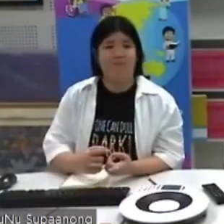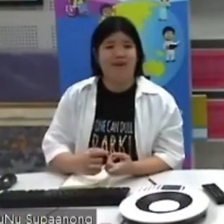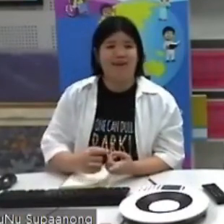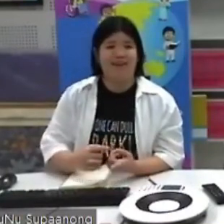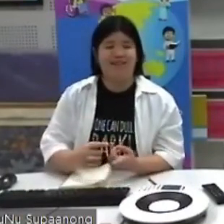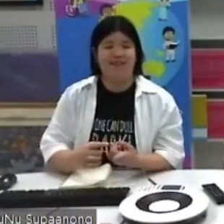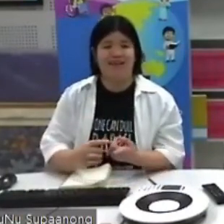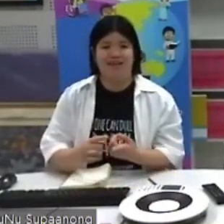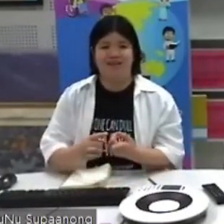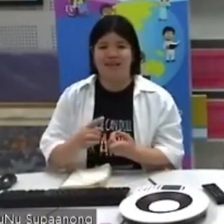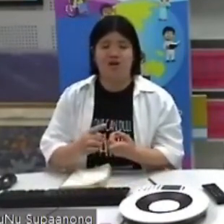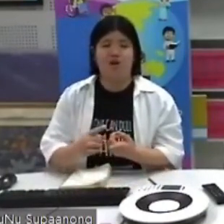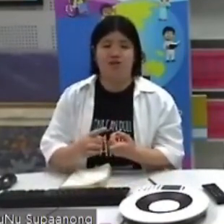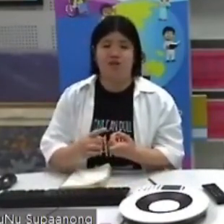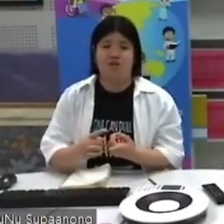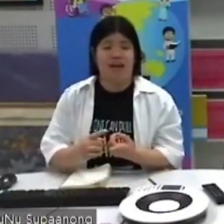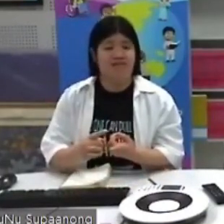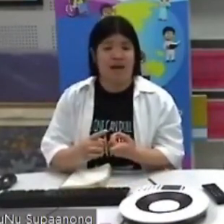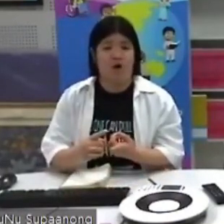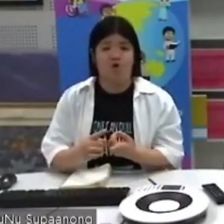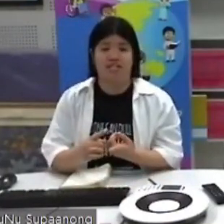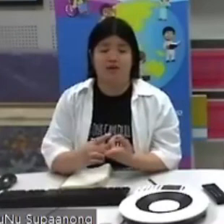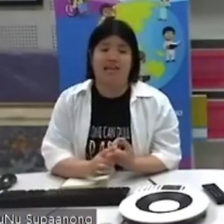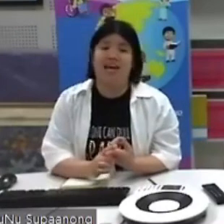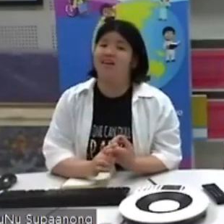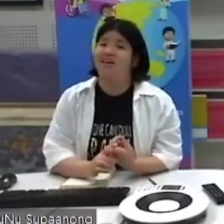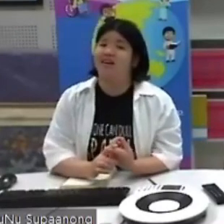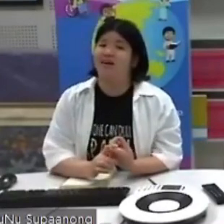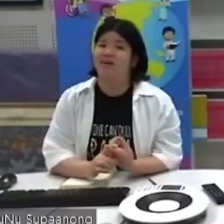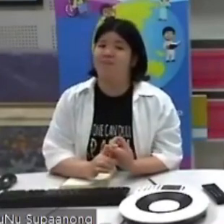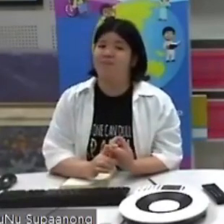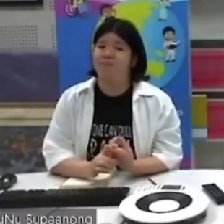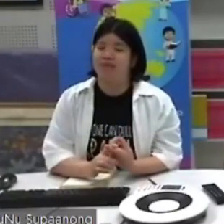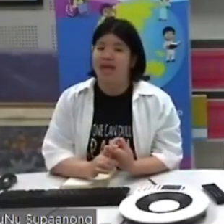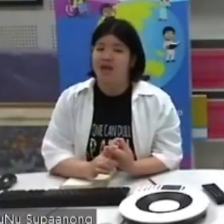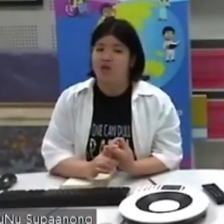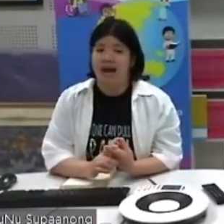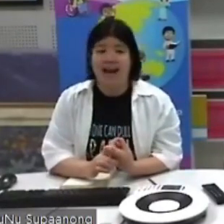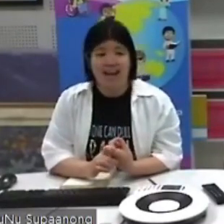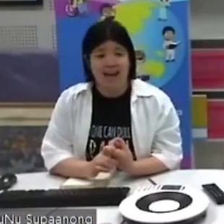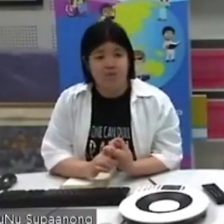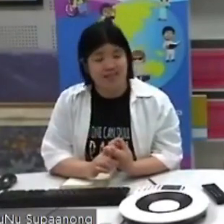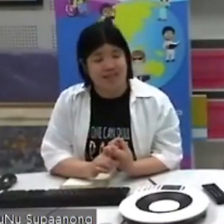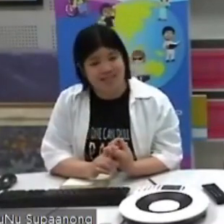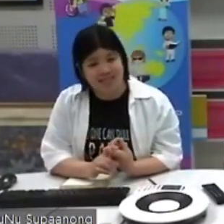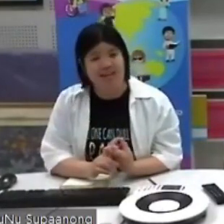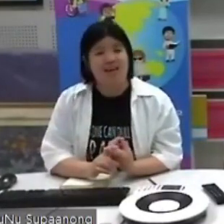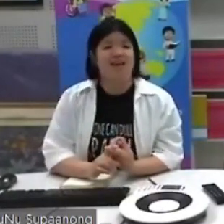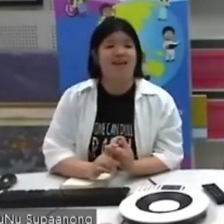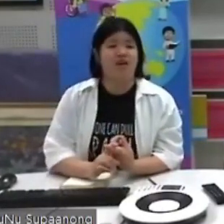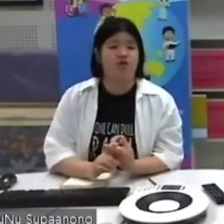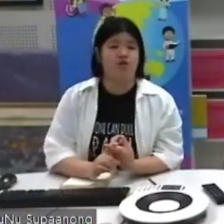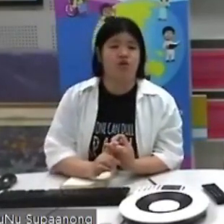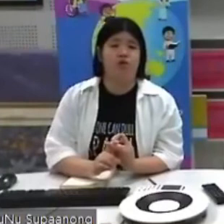shop. they go to the five-star hotels like Grand Hyatt Regency,